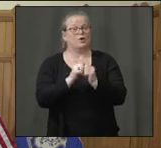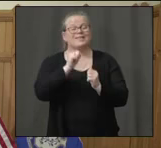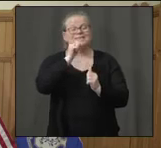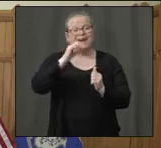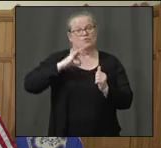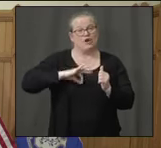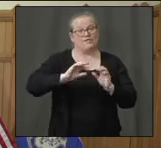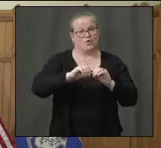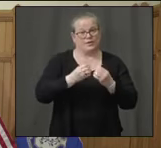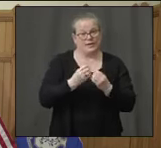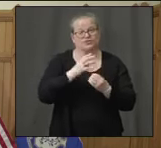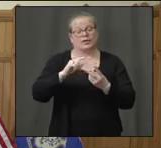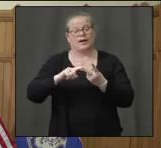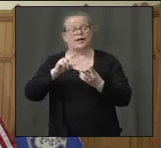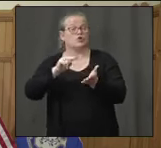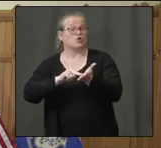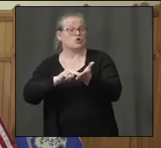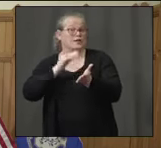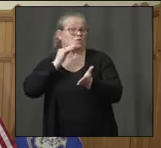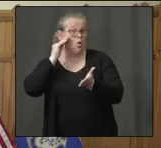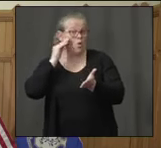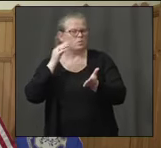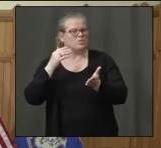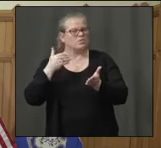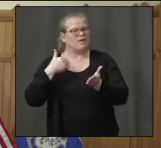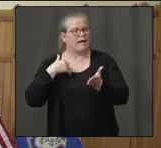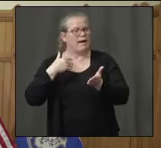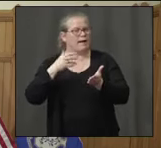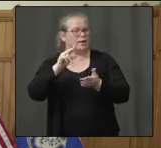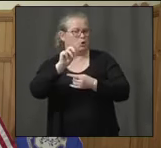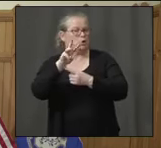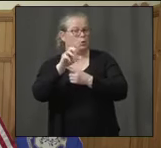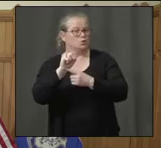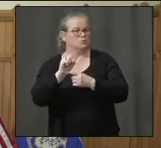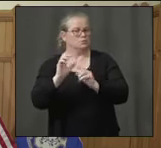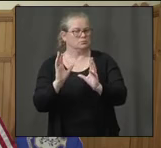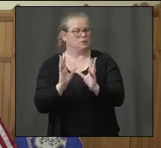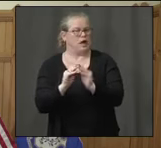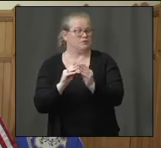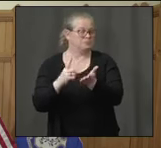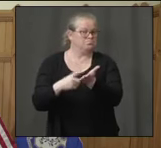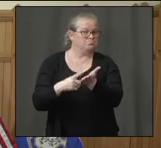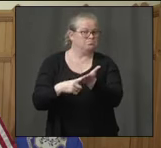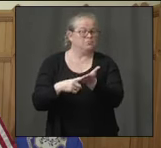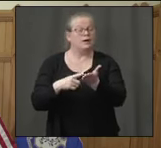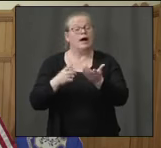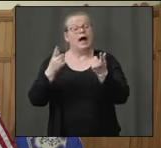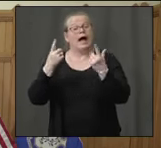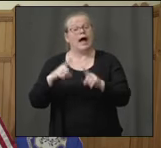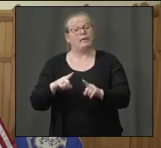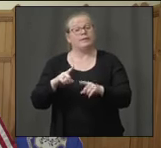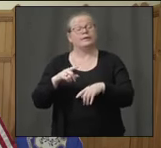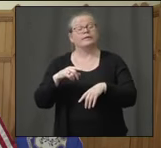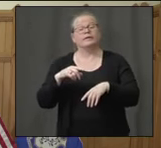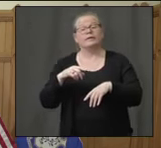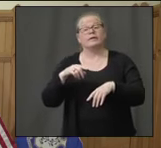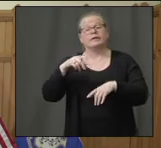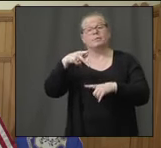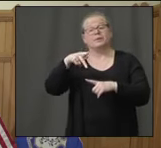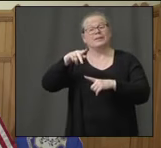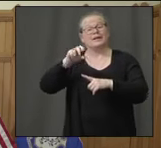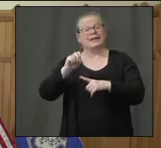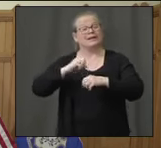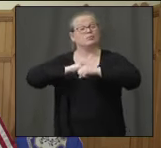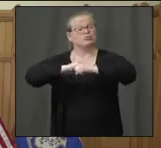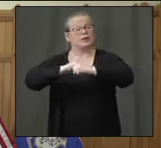also with the nursing homes. And accessibility to PPE is still a problem. They know that the state is working on it. But,